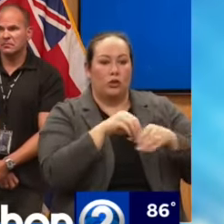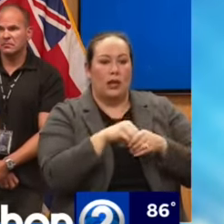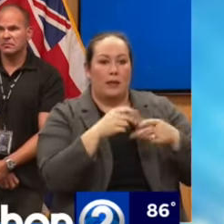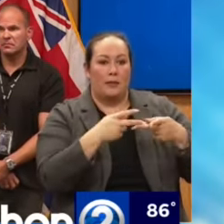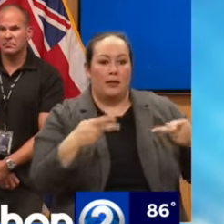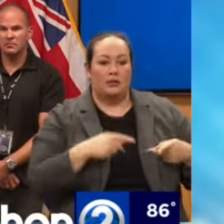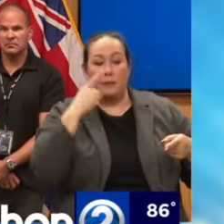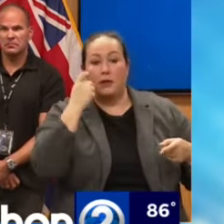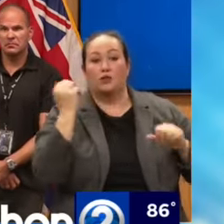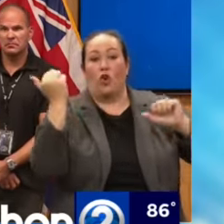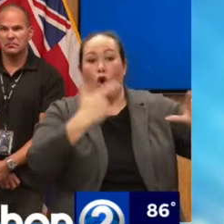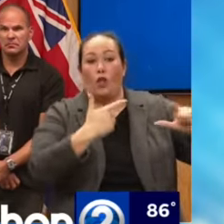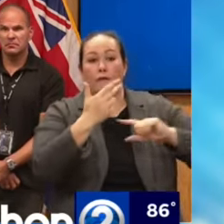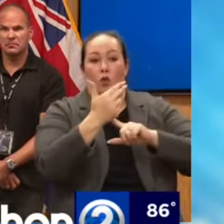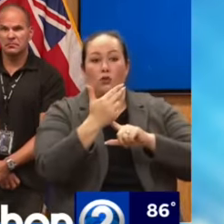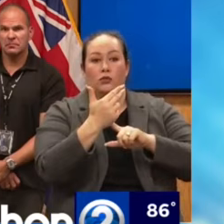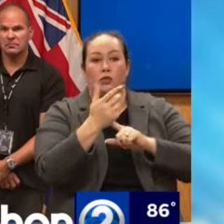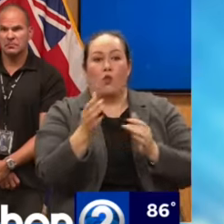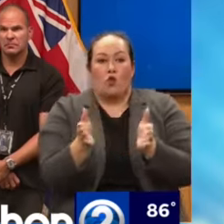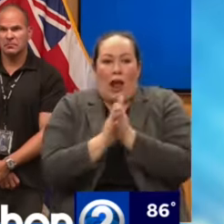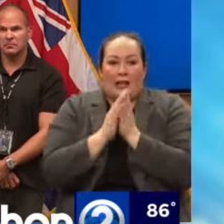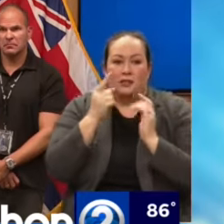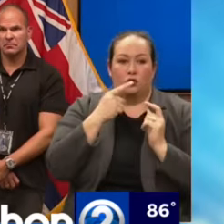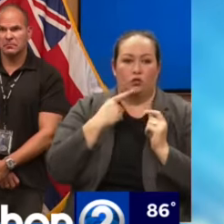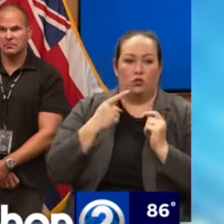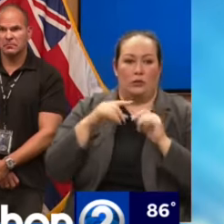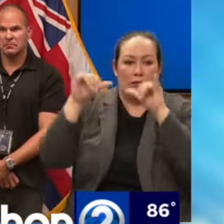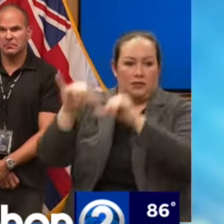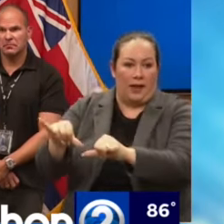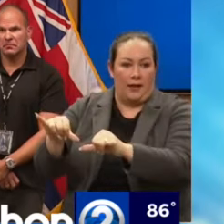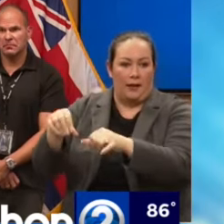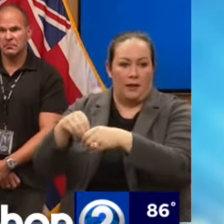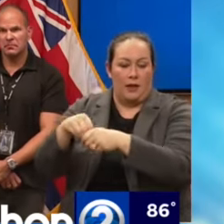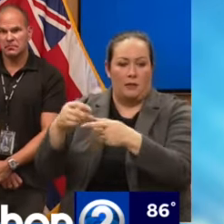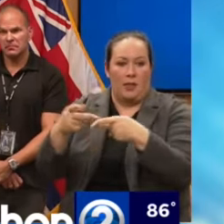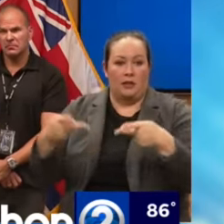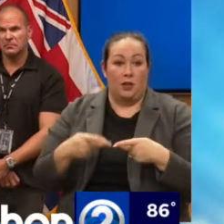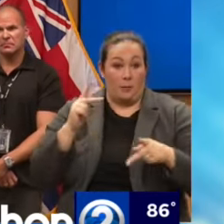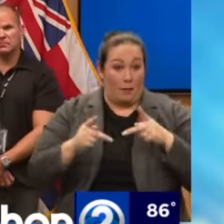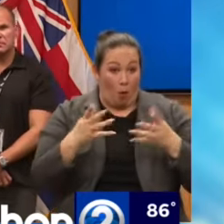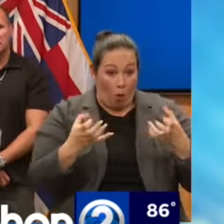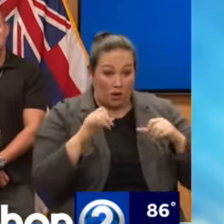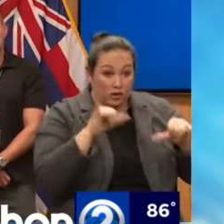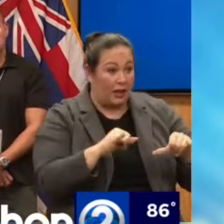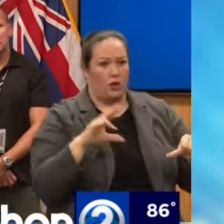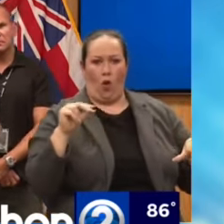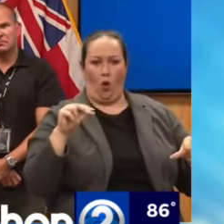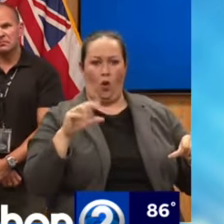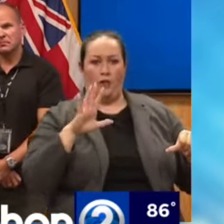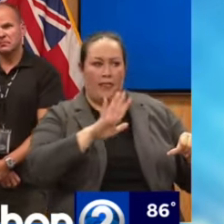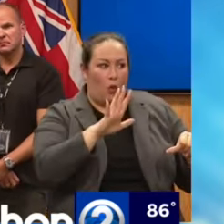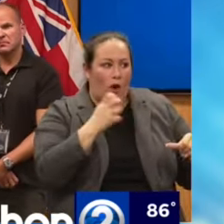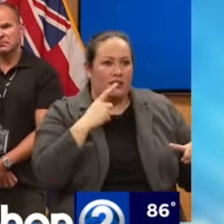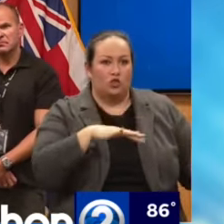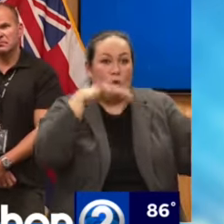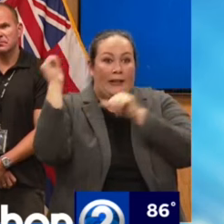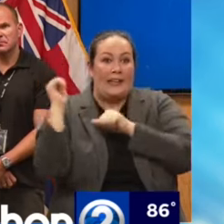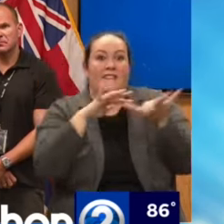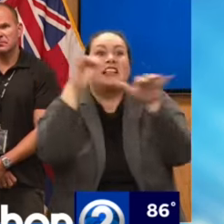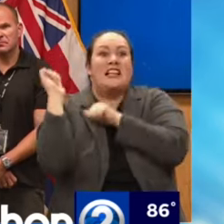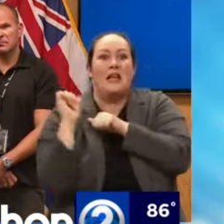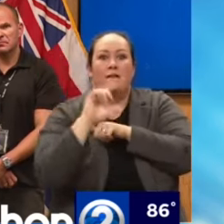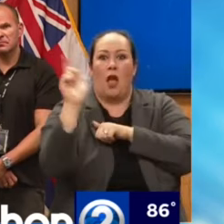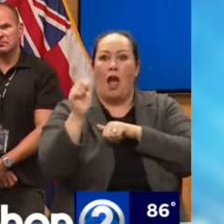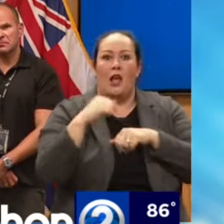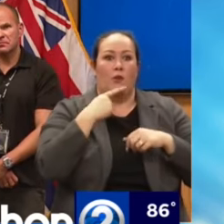Because all of the hotels were asked to shelter in place. Now, did people want to stay there? No, they wanted to get out. They wanted to get out of Lahaina